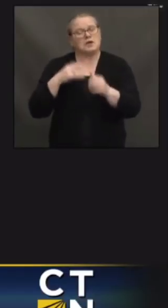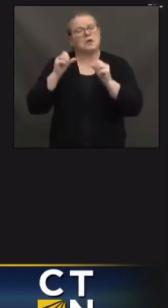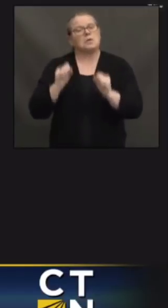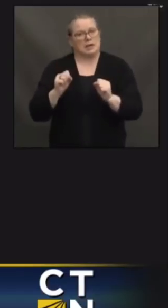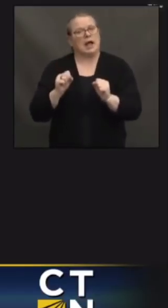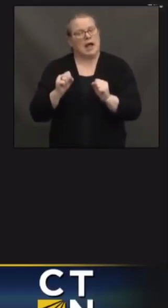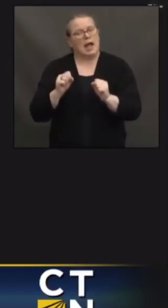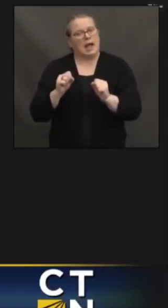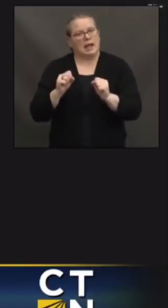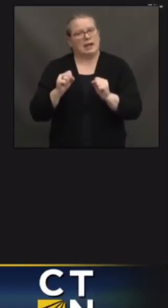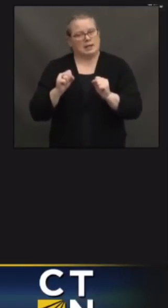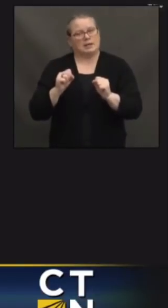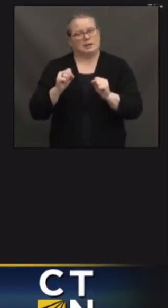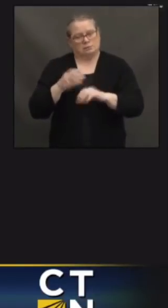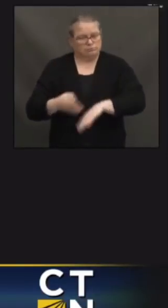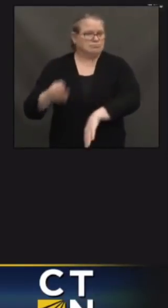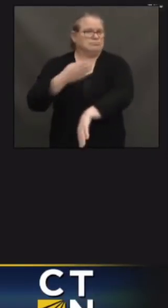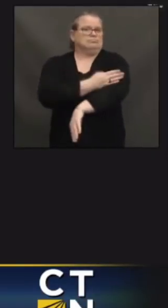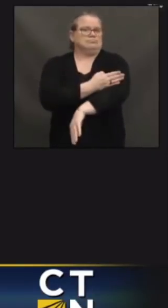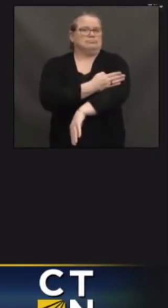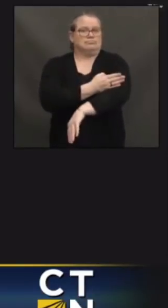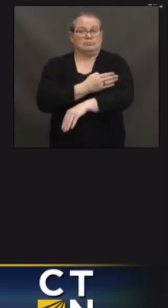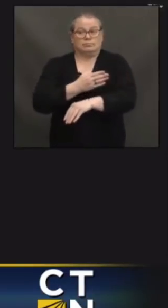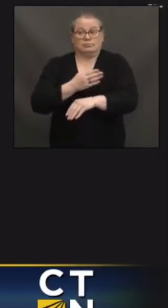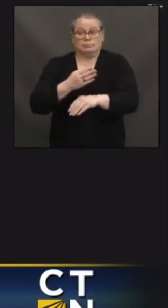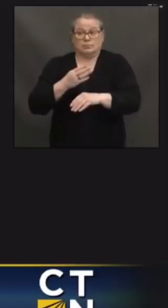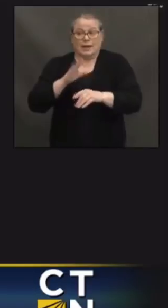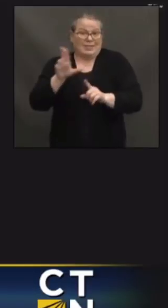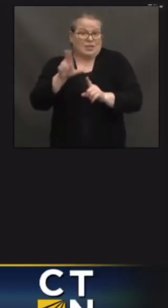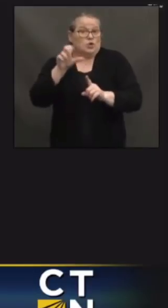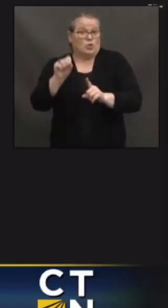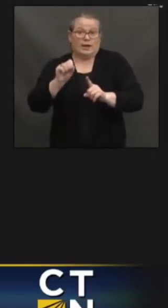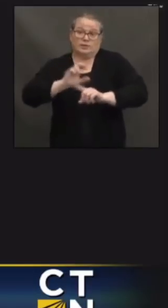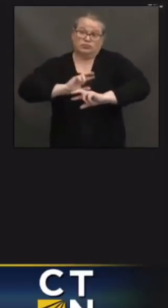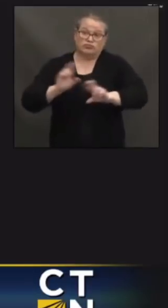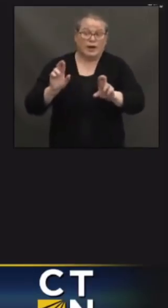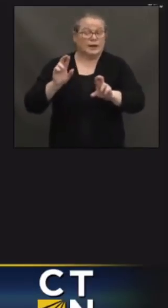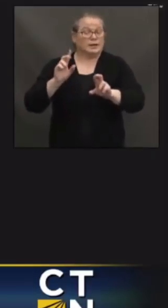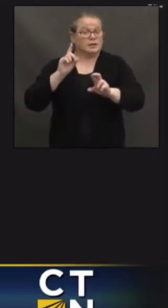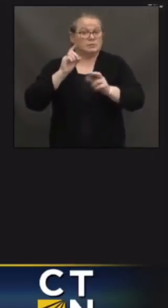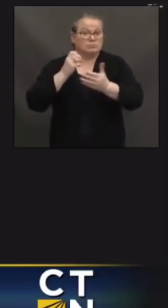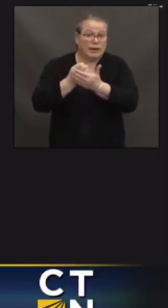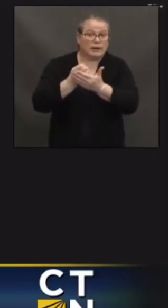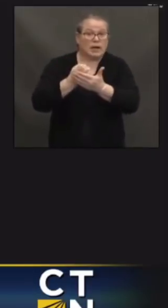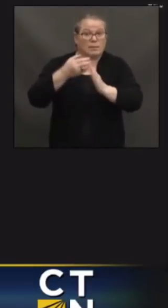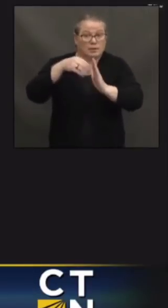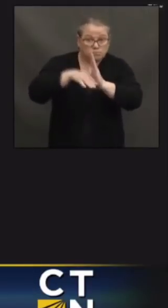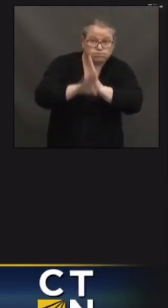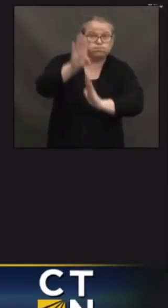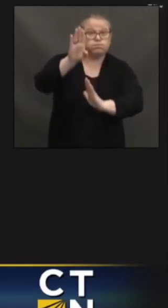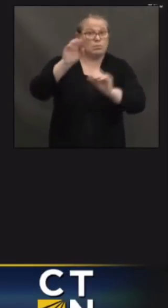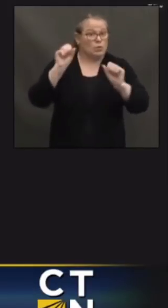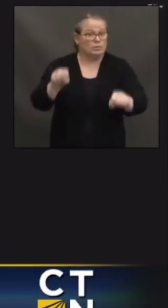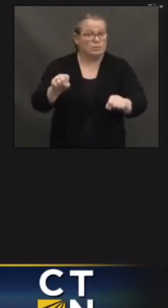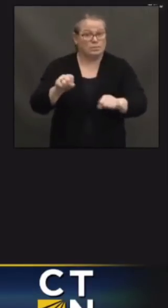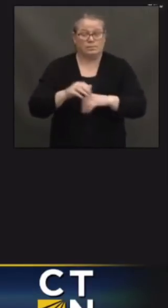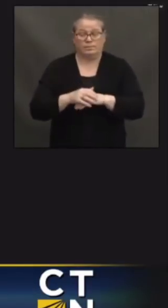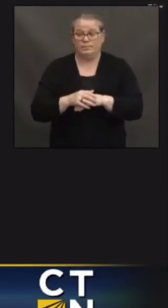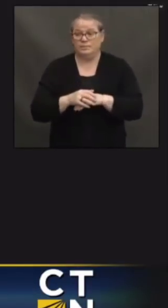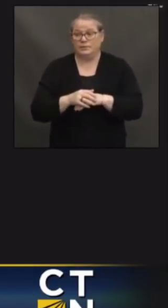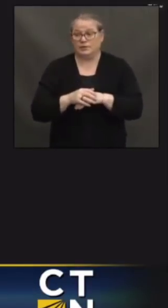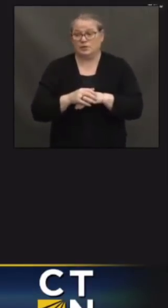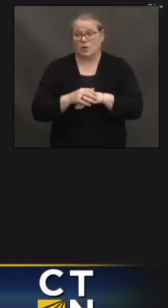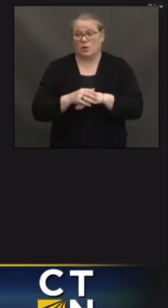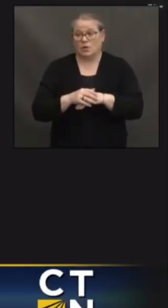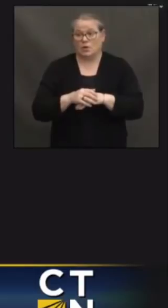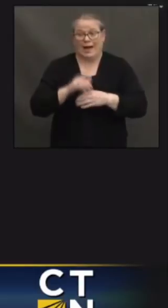to full economic recovery. Obviously, you you should probably never say never. And so I'm telling you today that